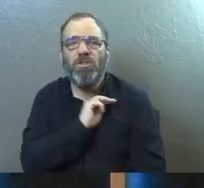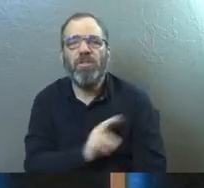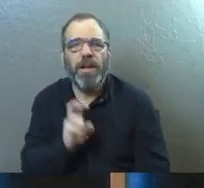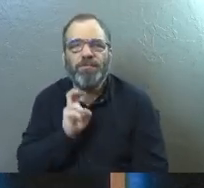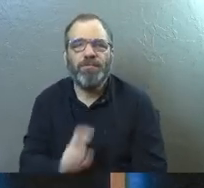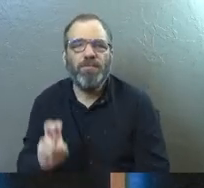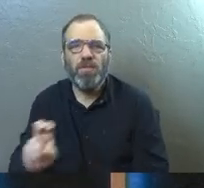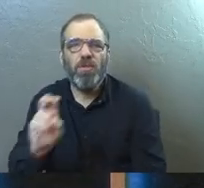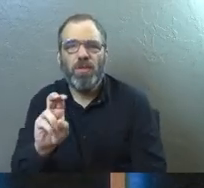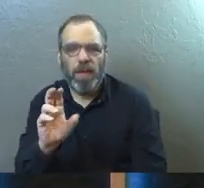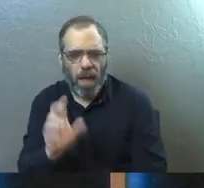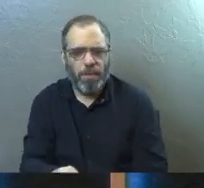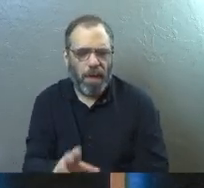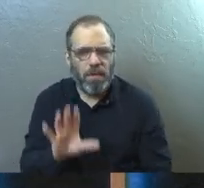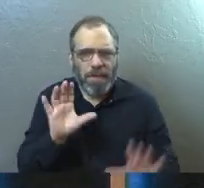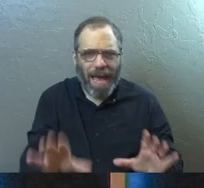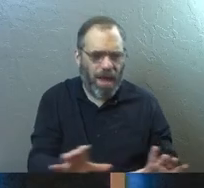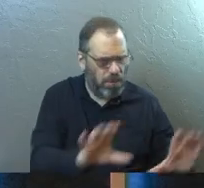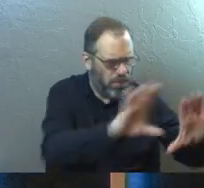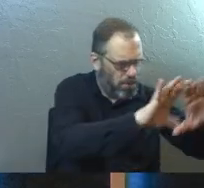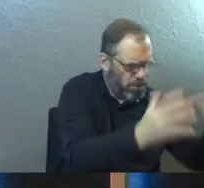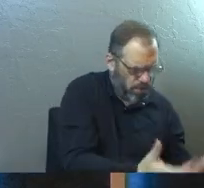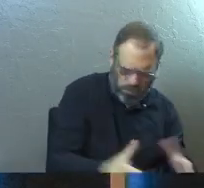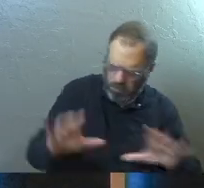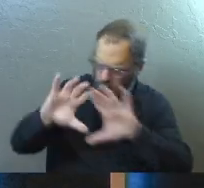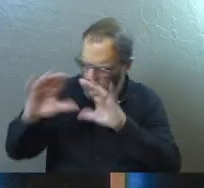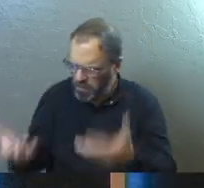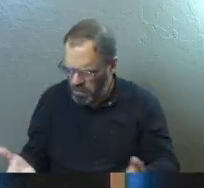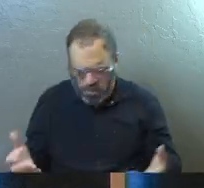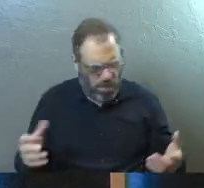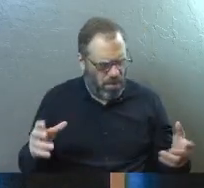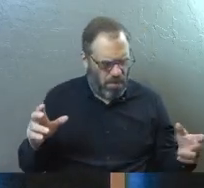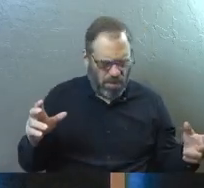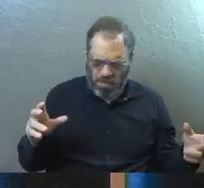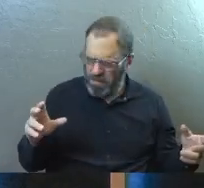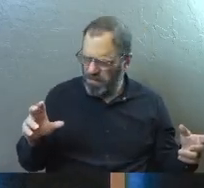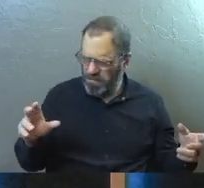But, but look at these people for just a second. What a crazy flip-flop.